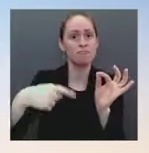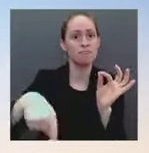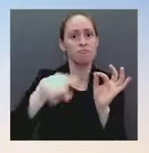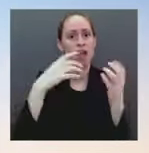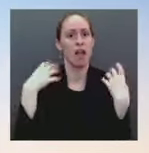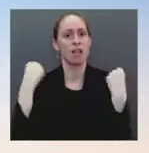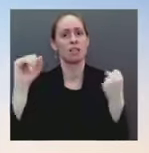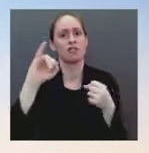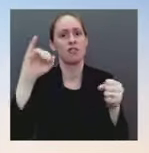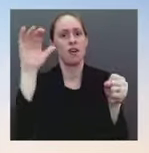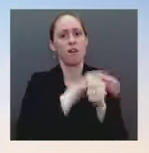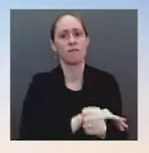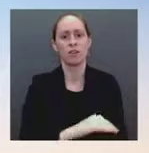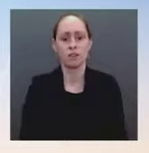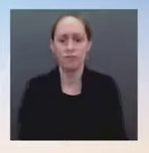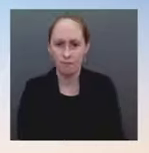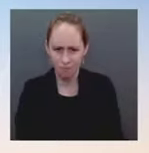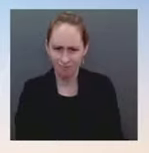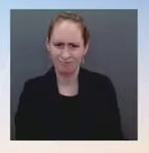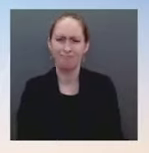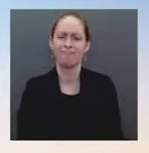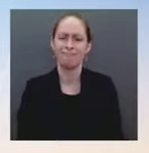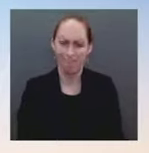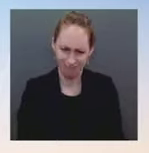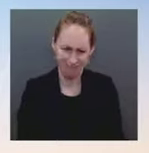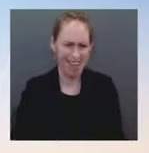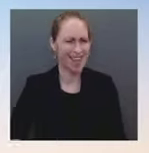don't have any more details at this point in time. We'll wait to see what they do. Thanks, everyone.